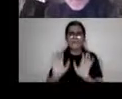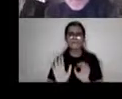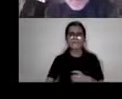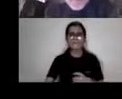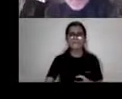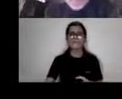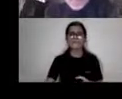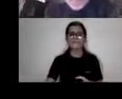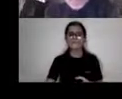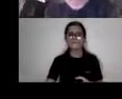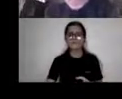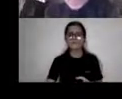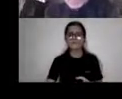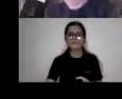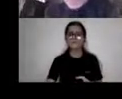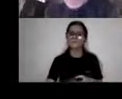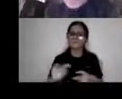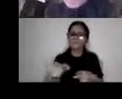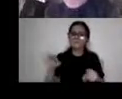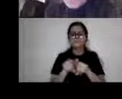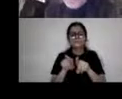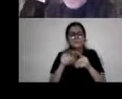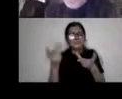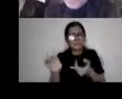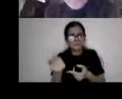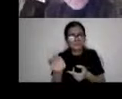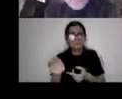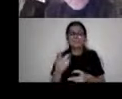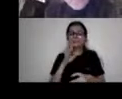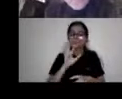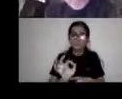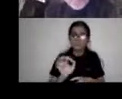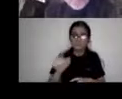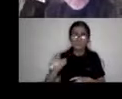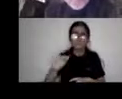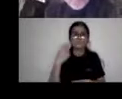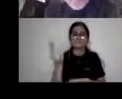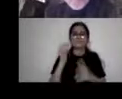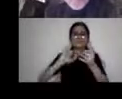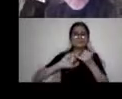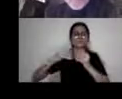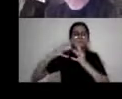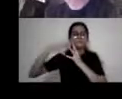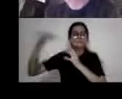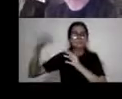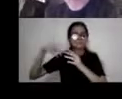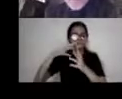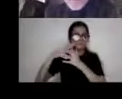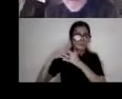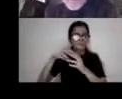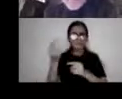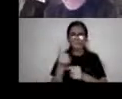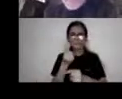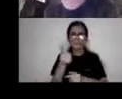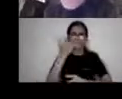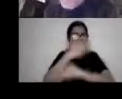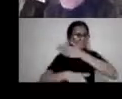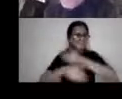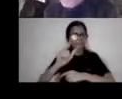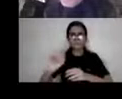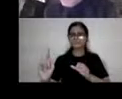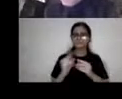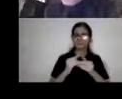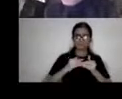so, uh, one of the things I think that's being debated at least in the U S is should people with disabilities be at the front of the line or the back of the line.